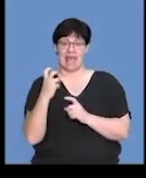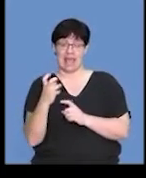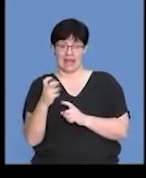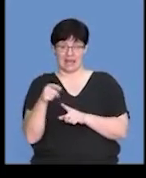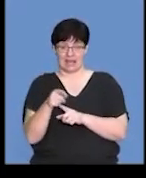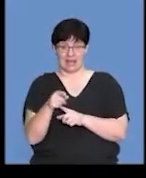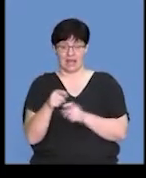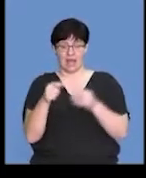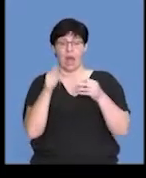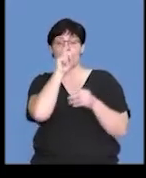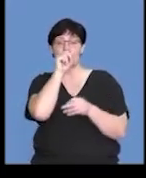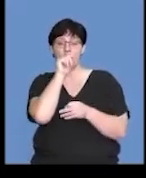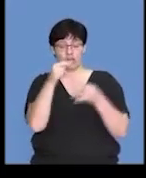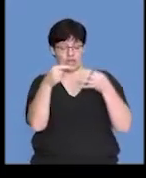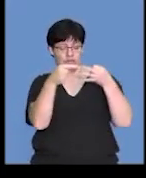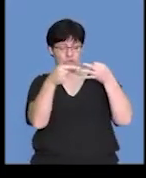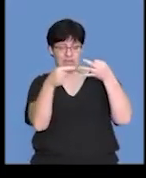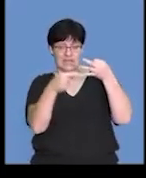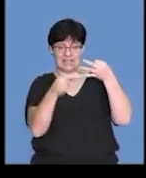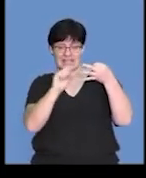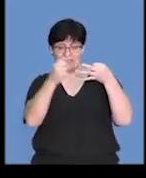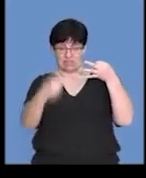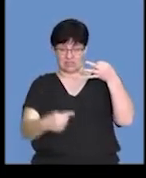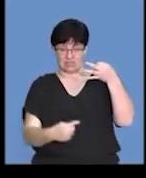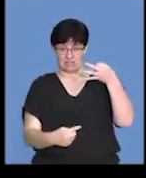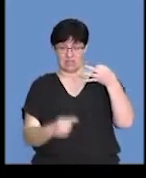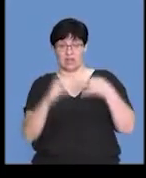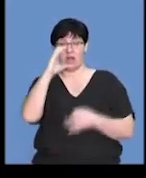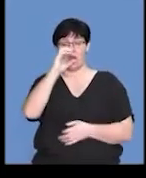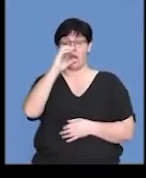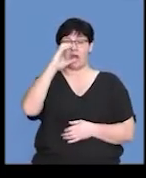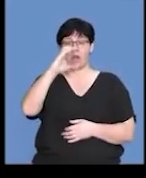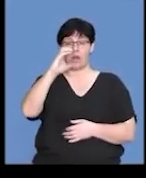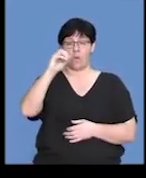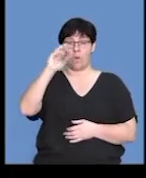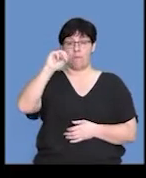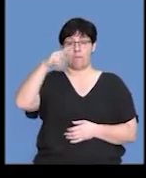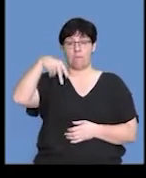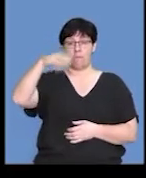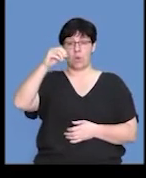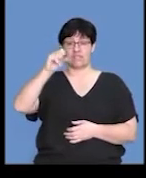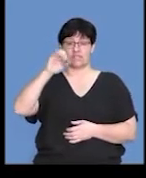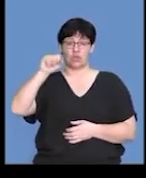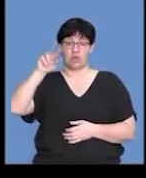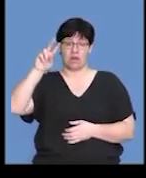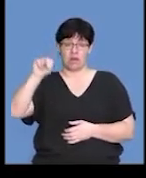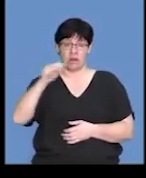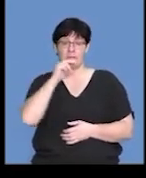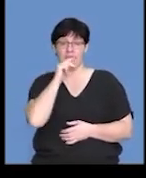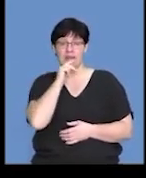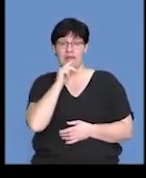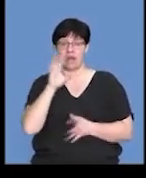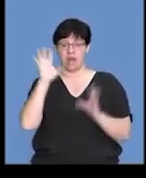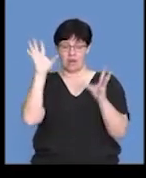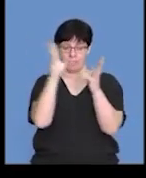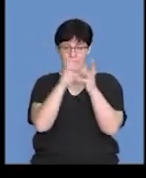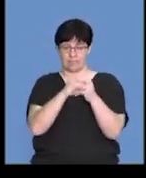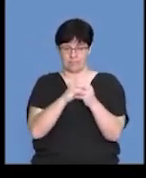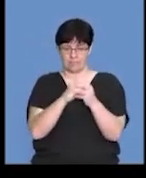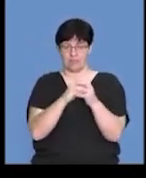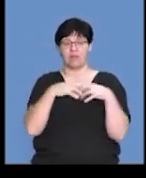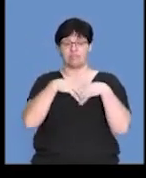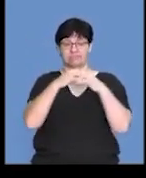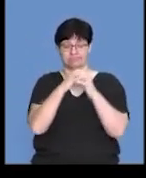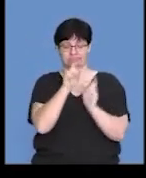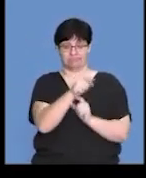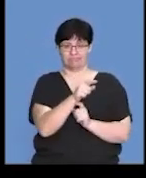bird species. Now guys, the word composition is an important word in this. And composition refers to the collective makeup that is